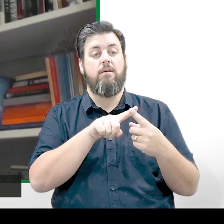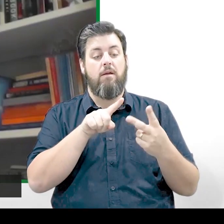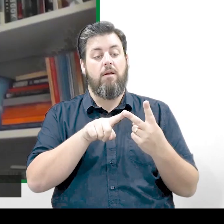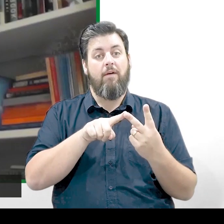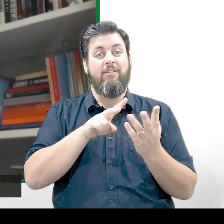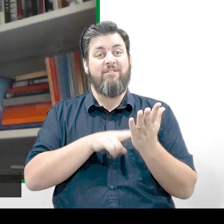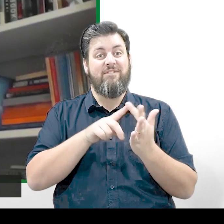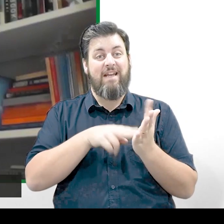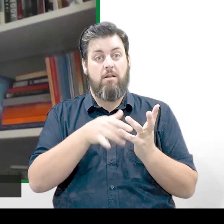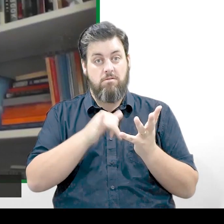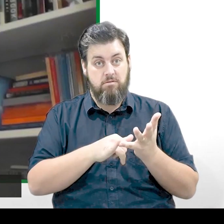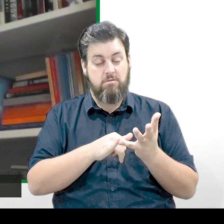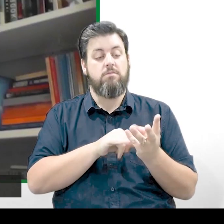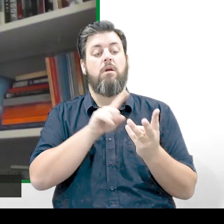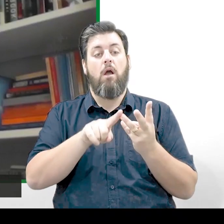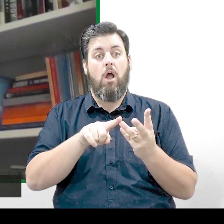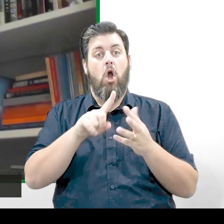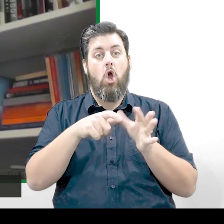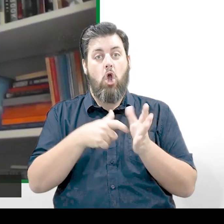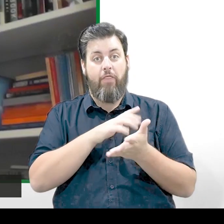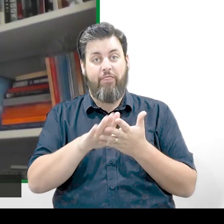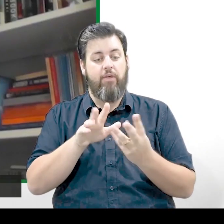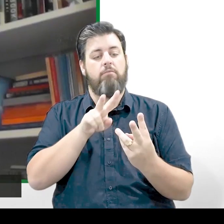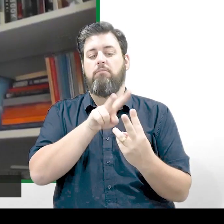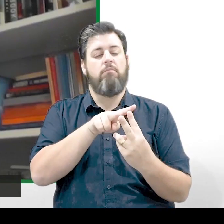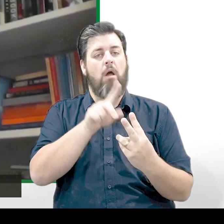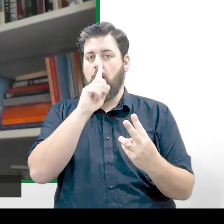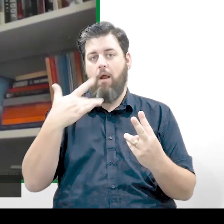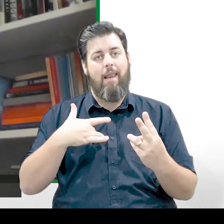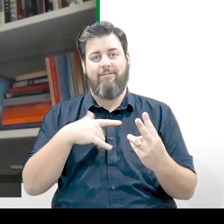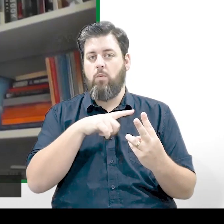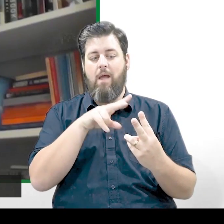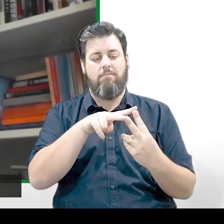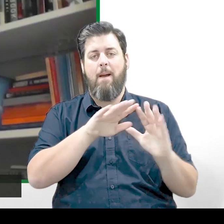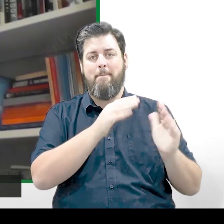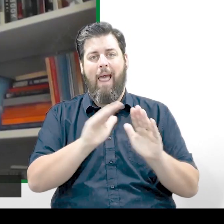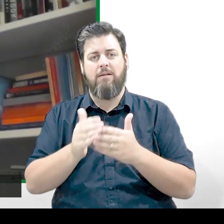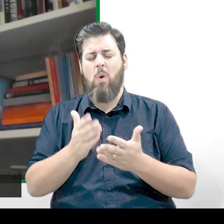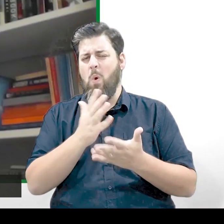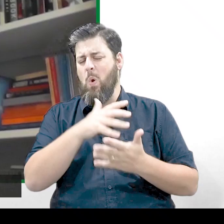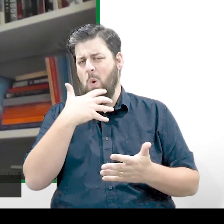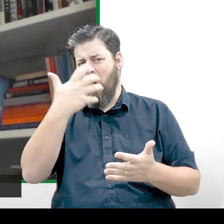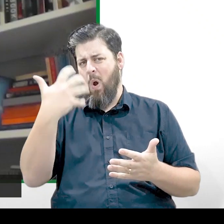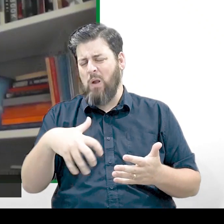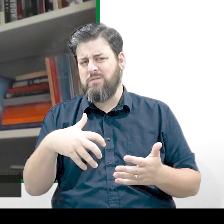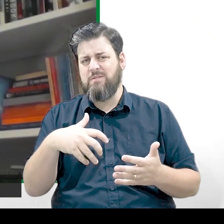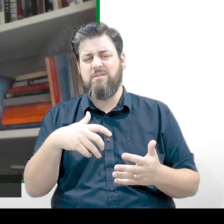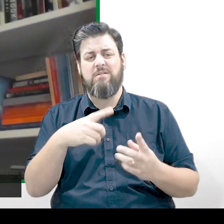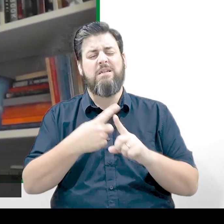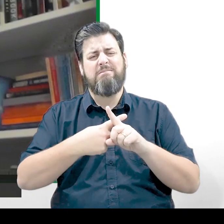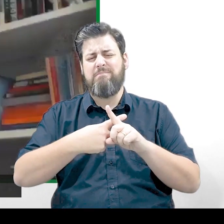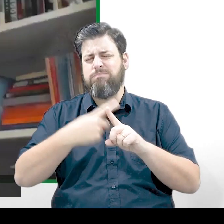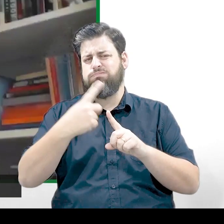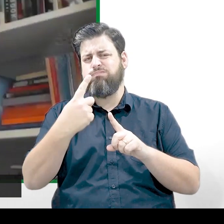And there's no way humans could survive on them because they're so hot. I can't remember the temperatures, but